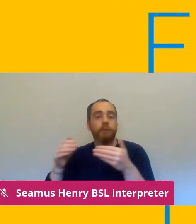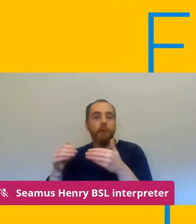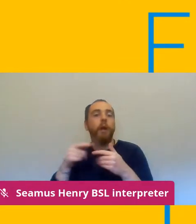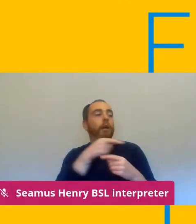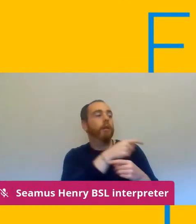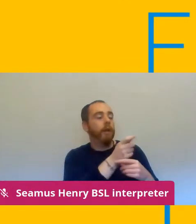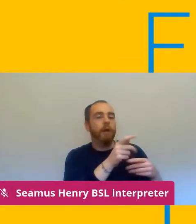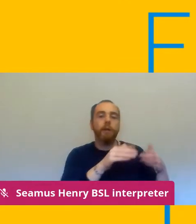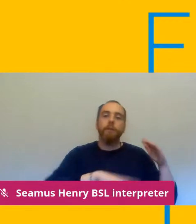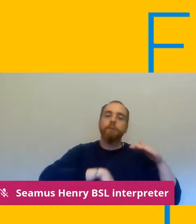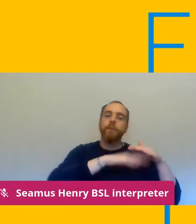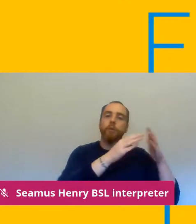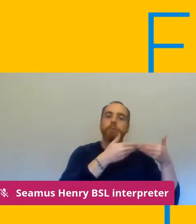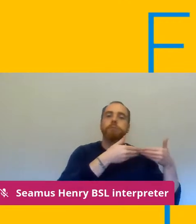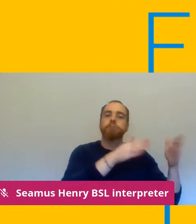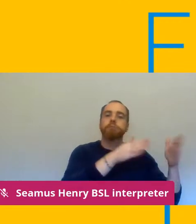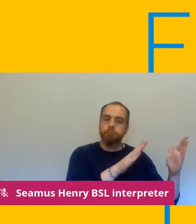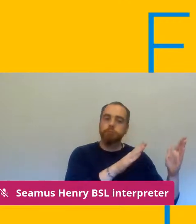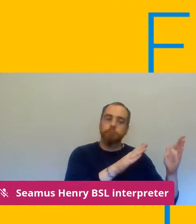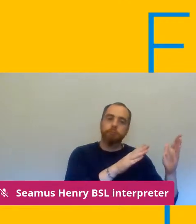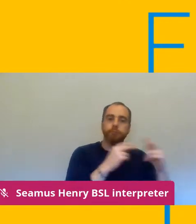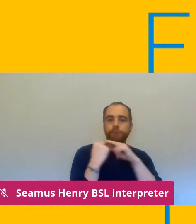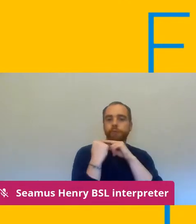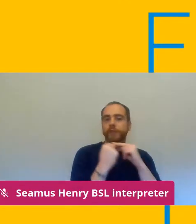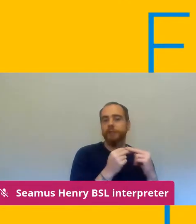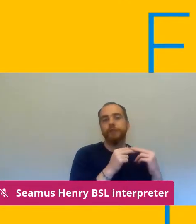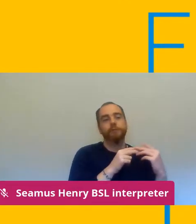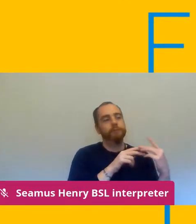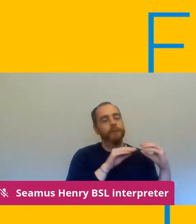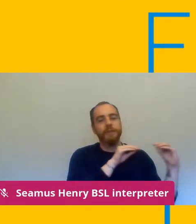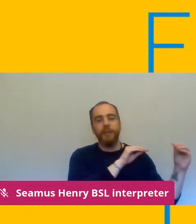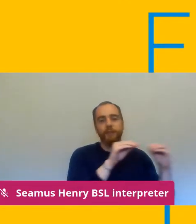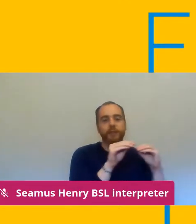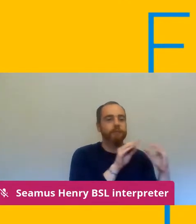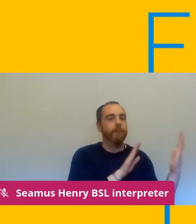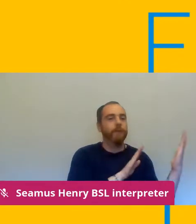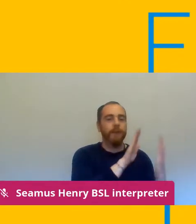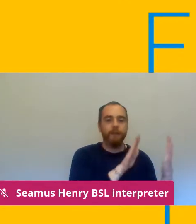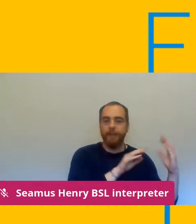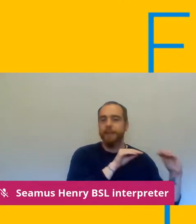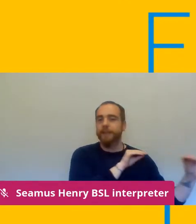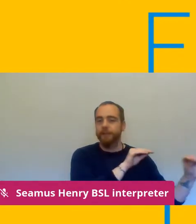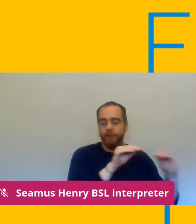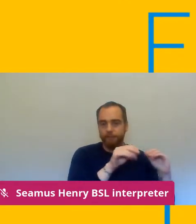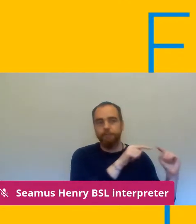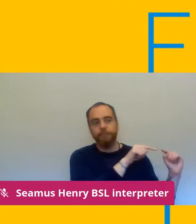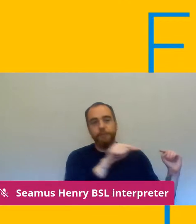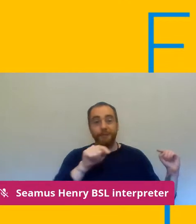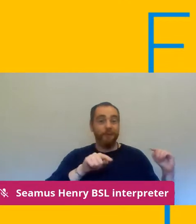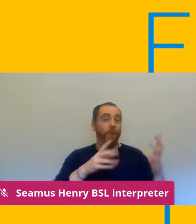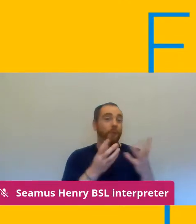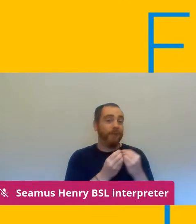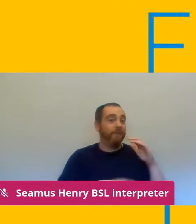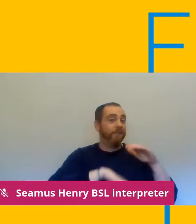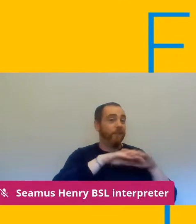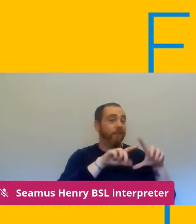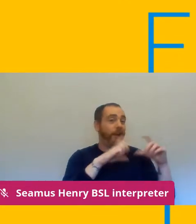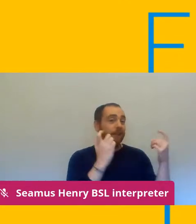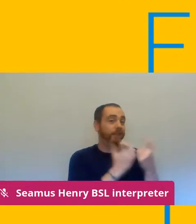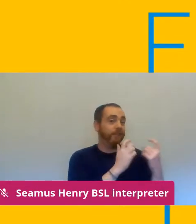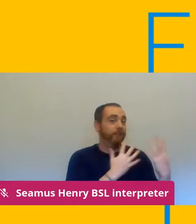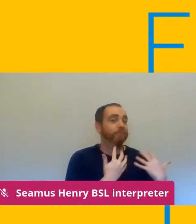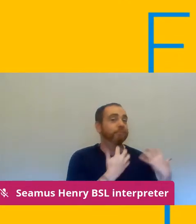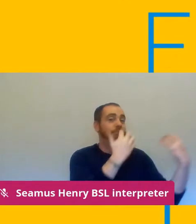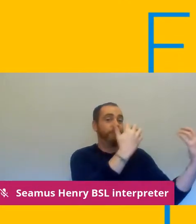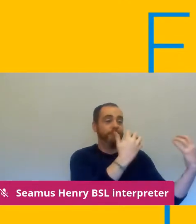-face teaching and full class sizes um and we think a majority of of further education colleges have produced numbers